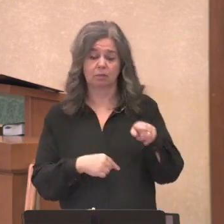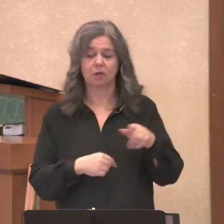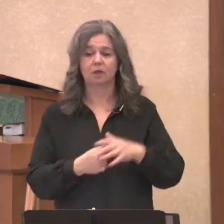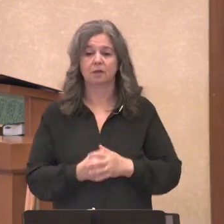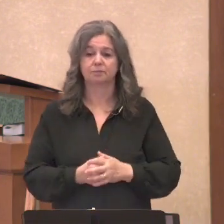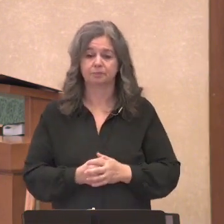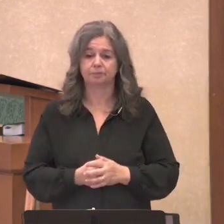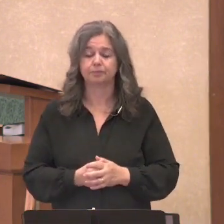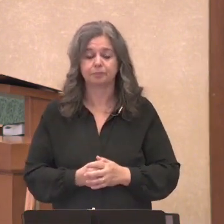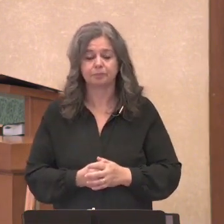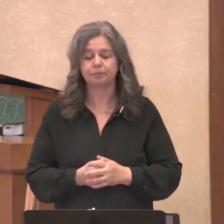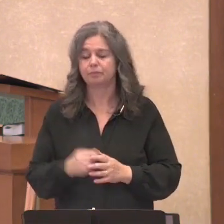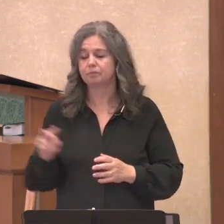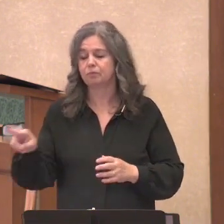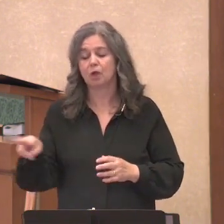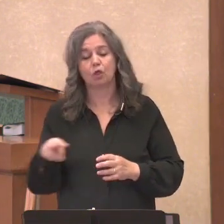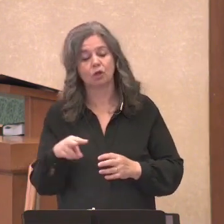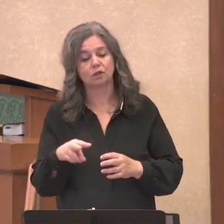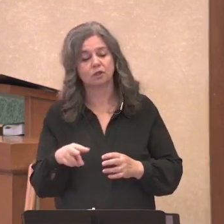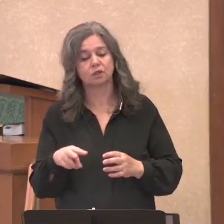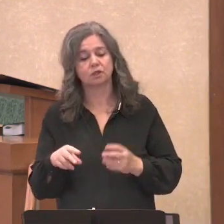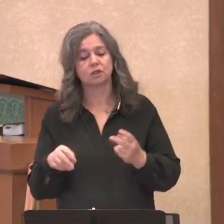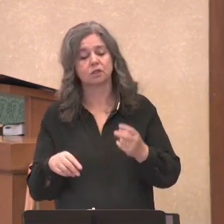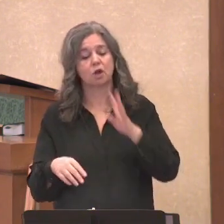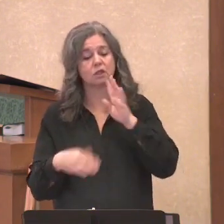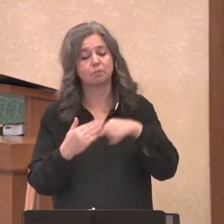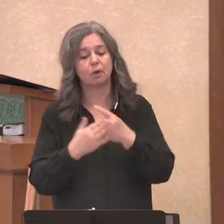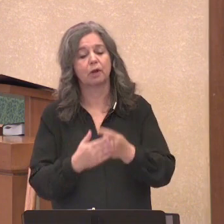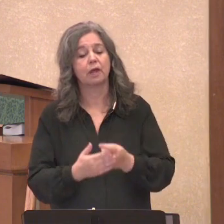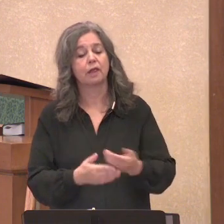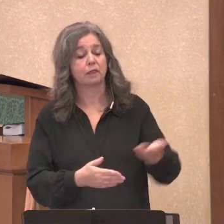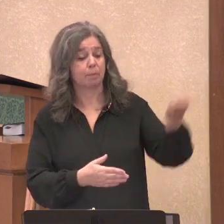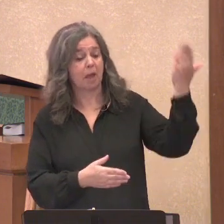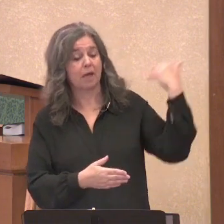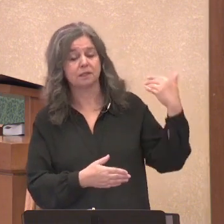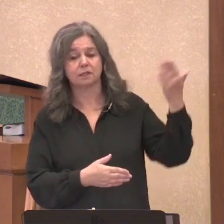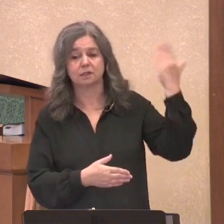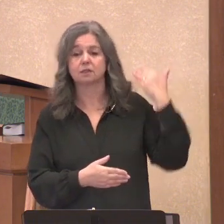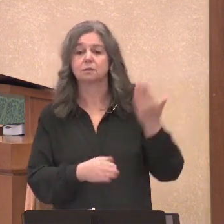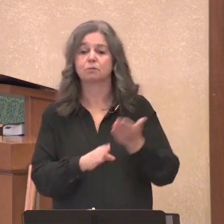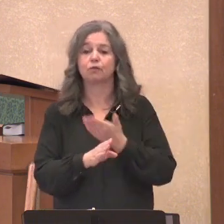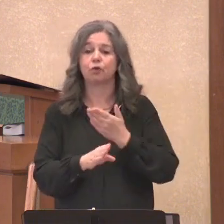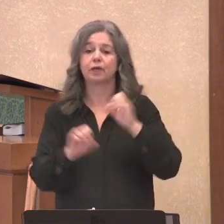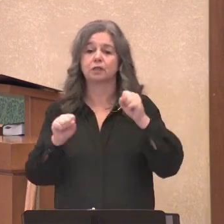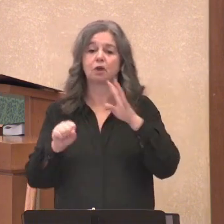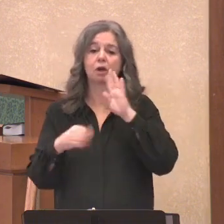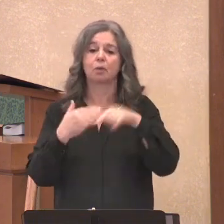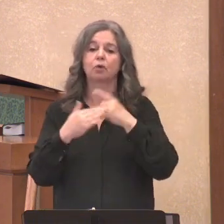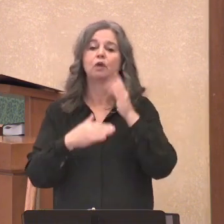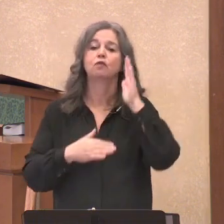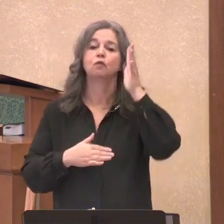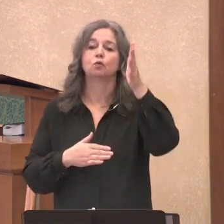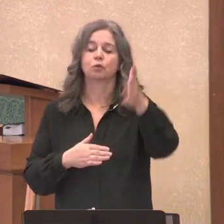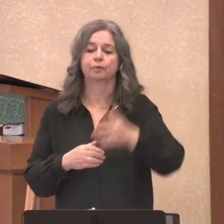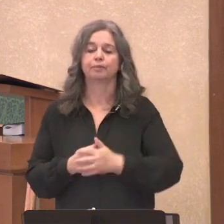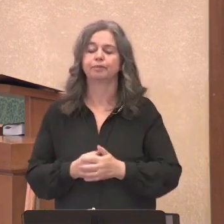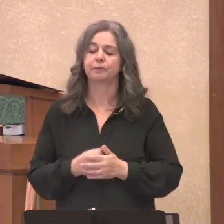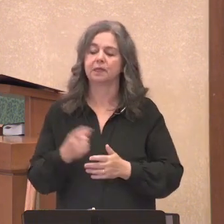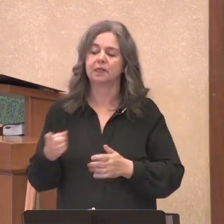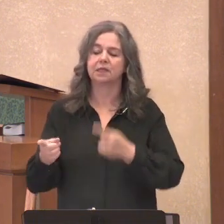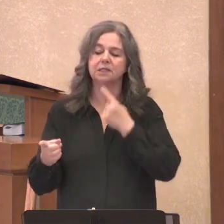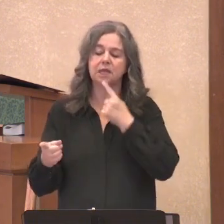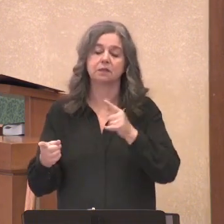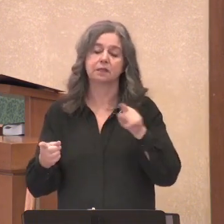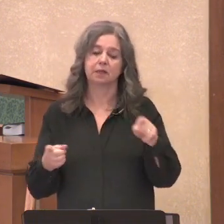questions by looking to the past before he can point to the future. He tells a story that